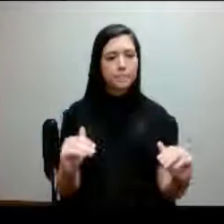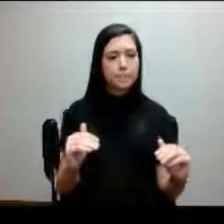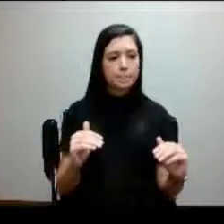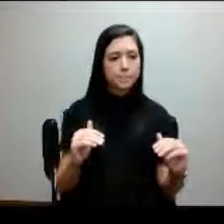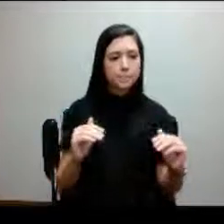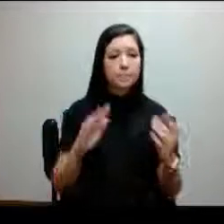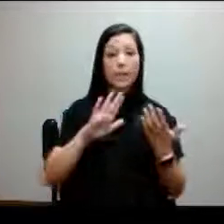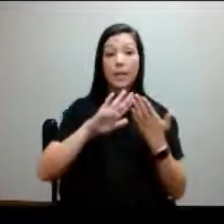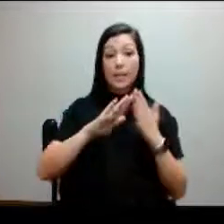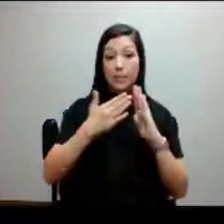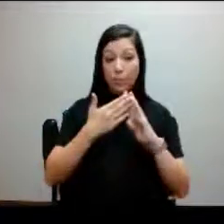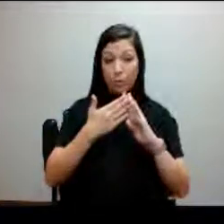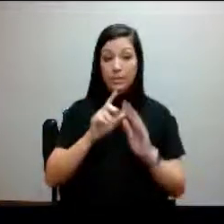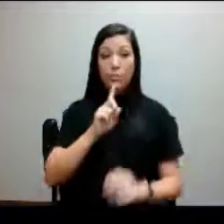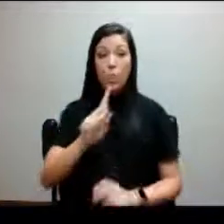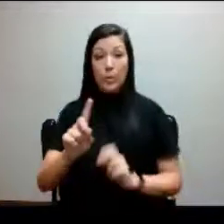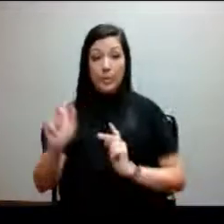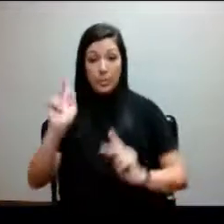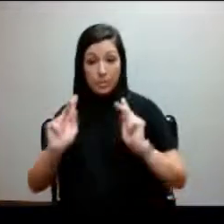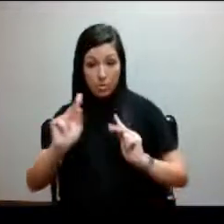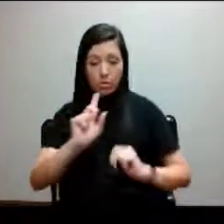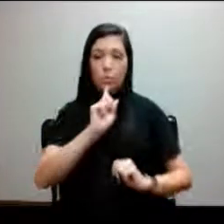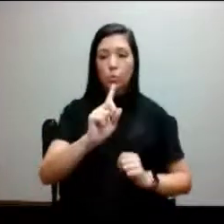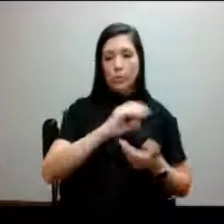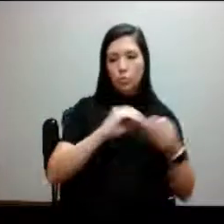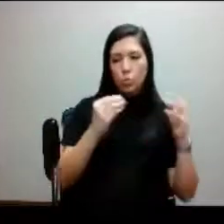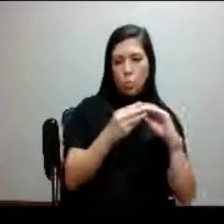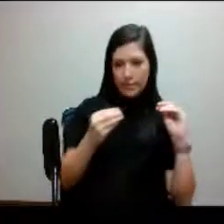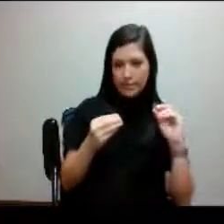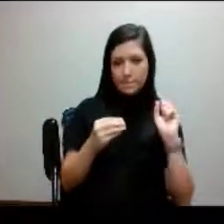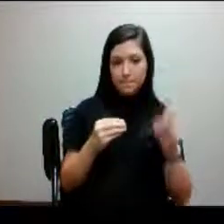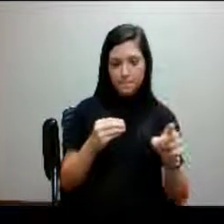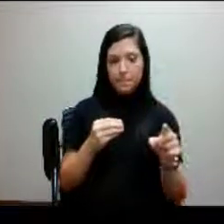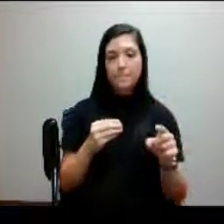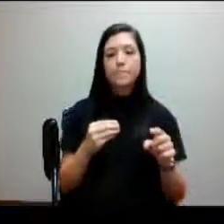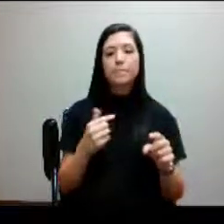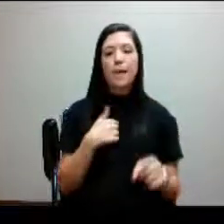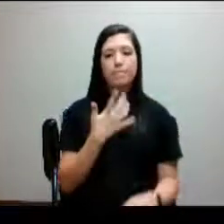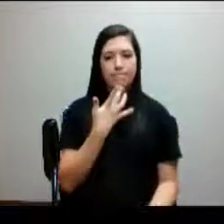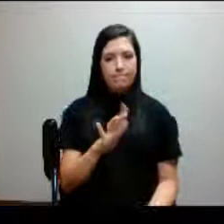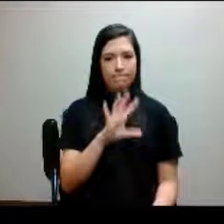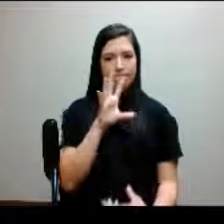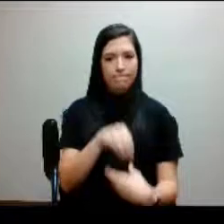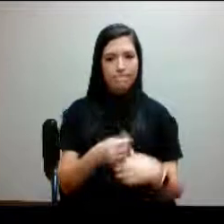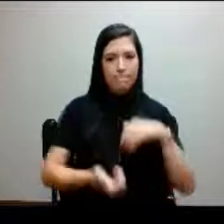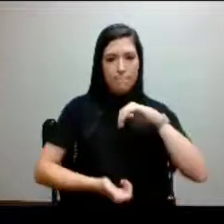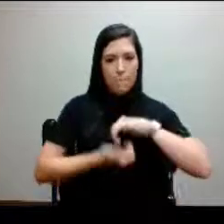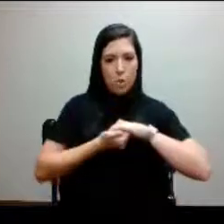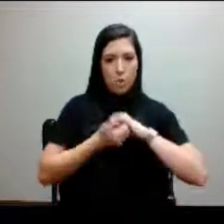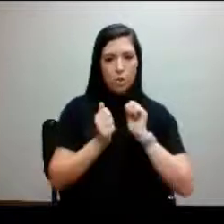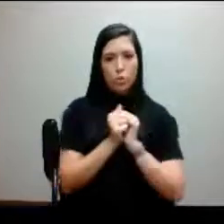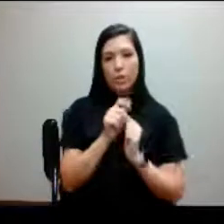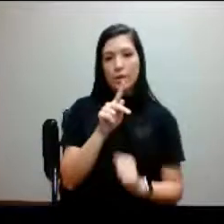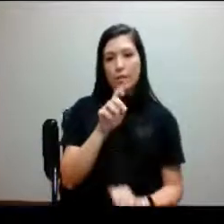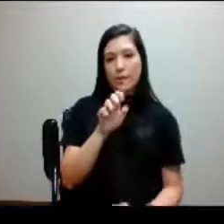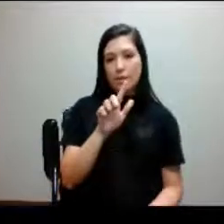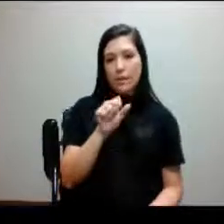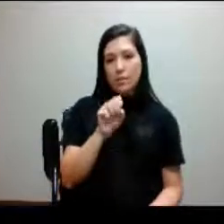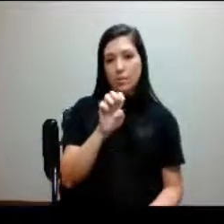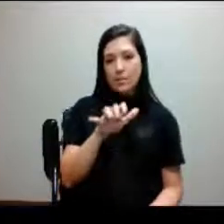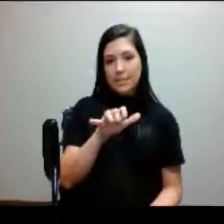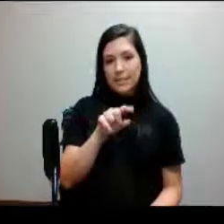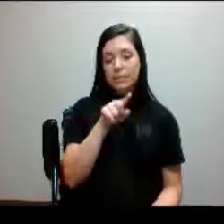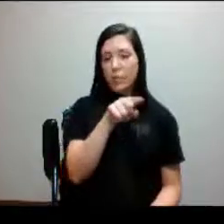is community, real people, real stories. I've had the great pleasure of partnering with Kelsey on this initiative.